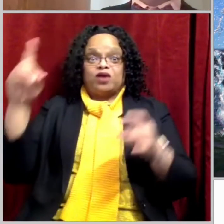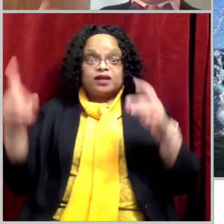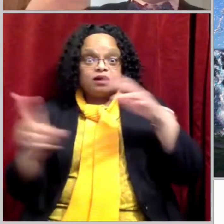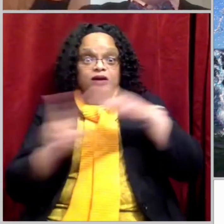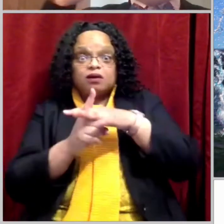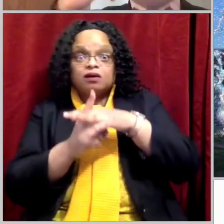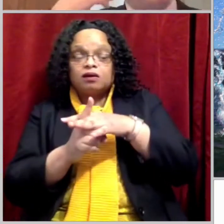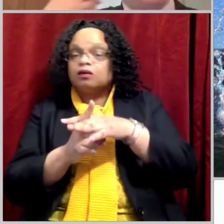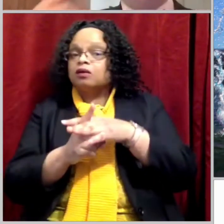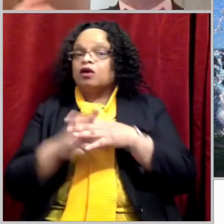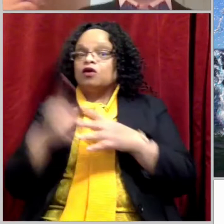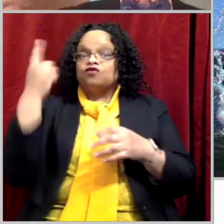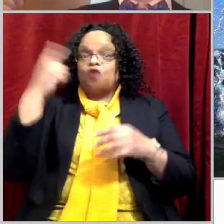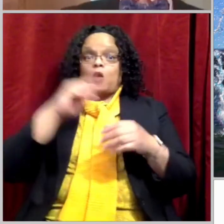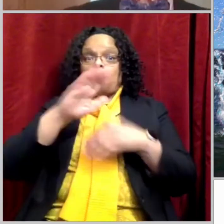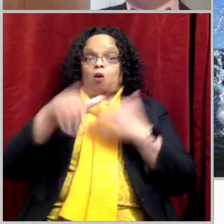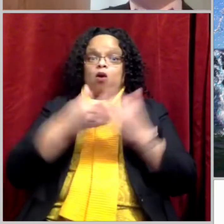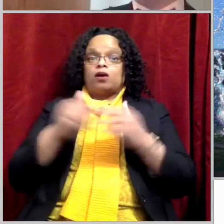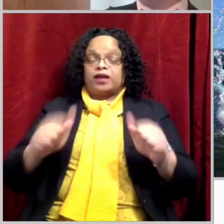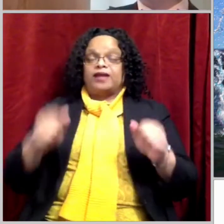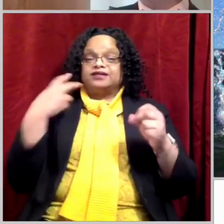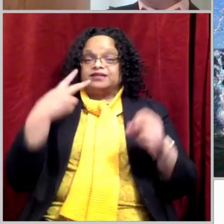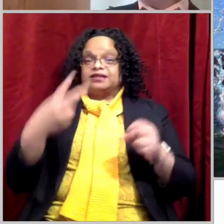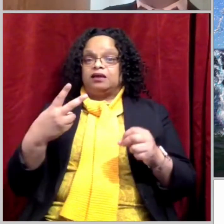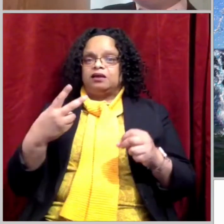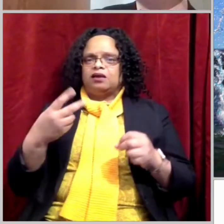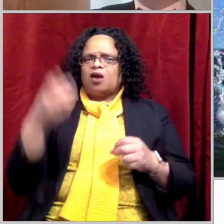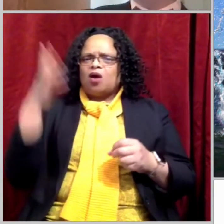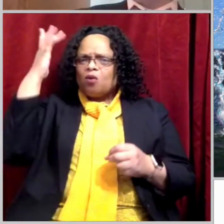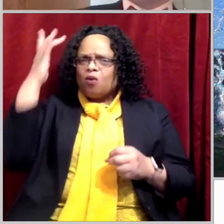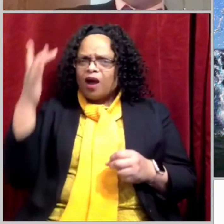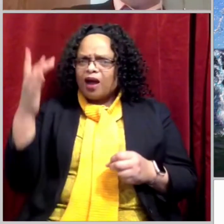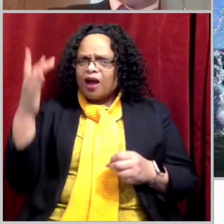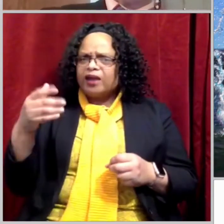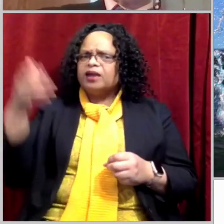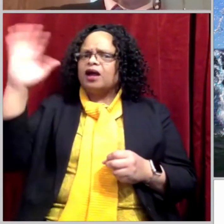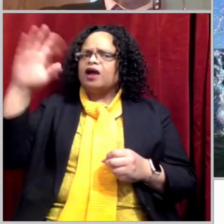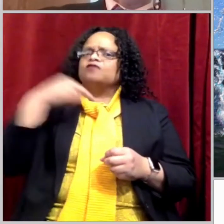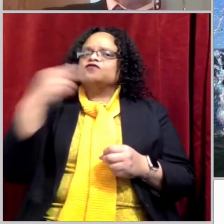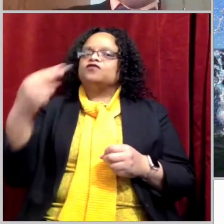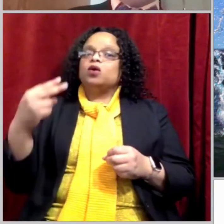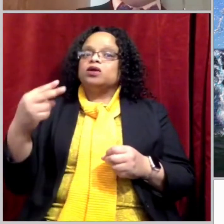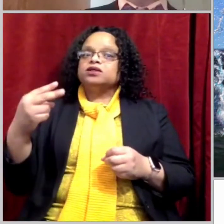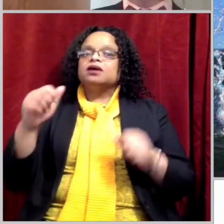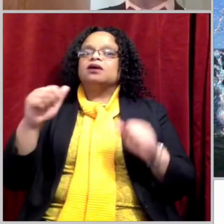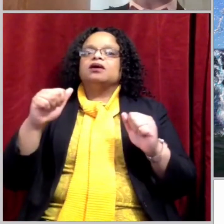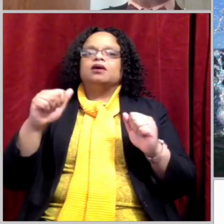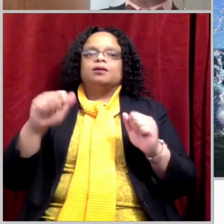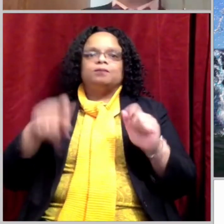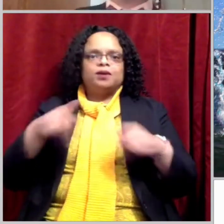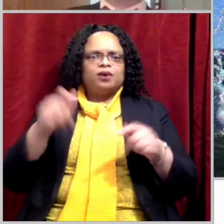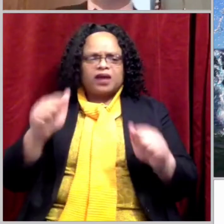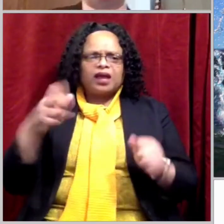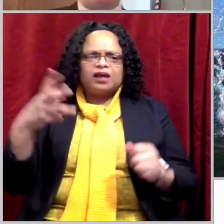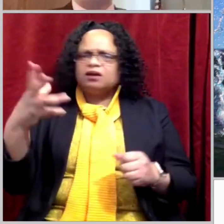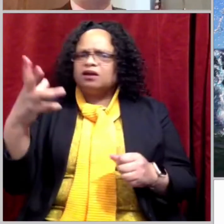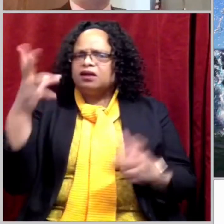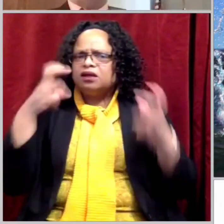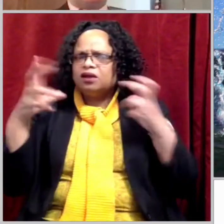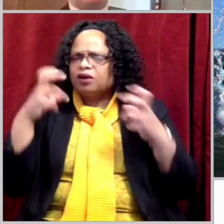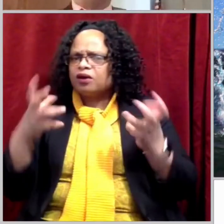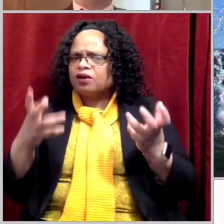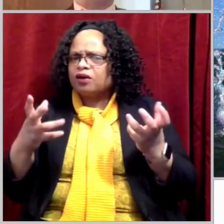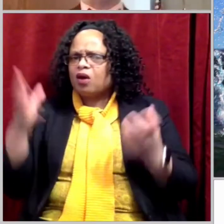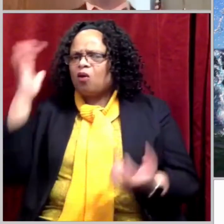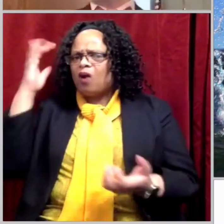to see? And why did he say something for everyone to hear? And we know usually in the past when God